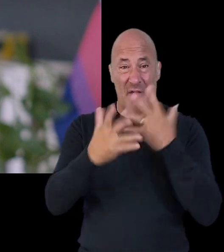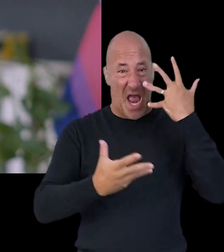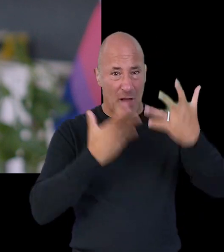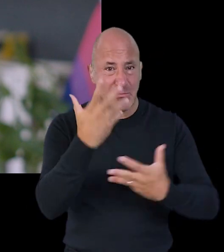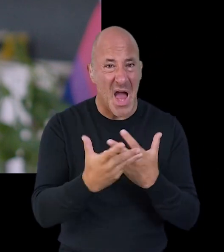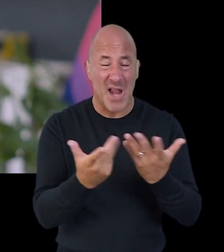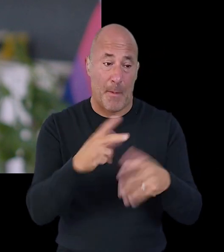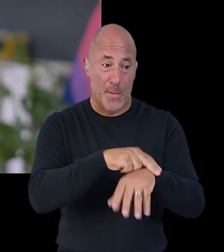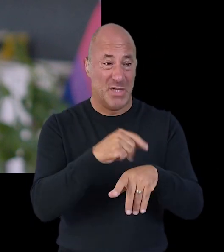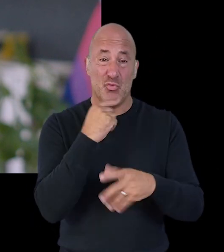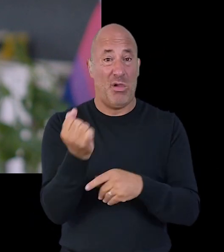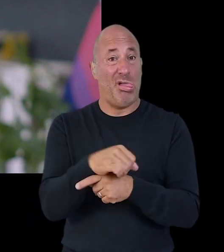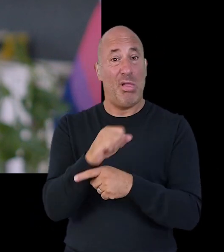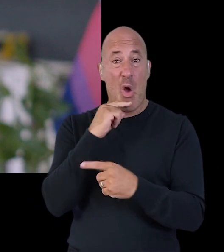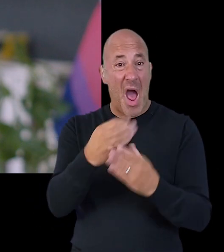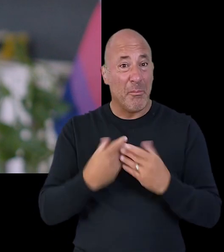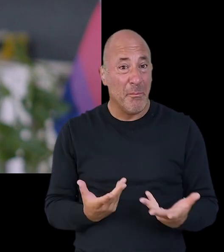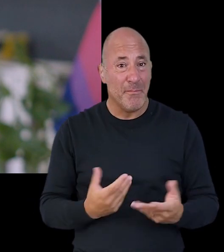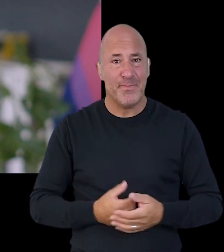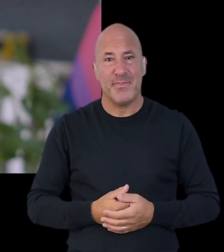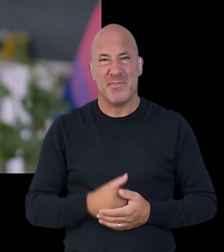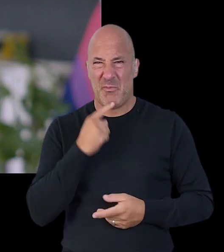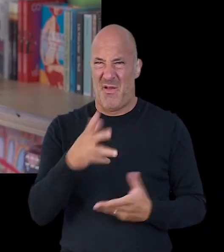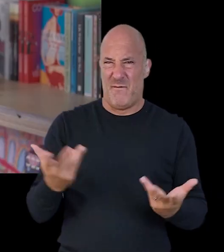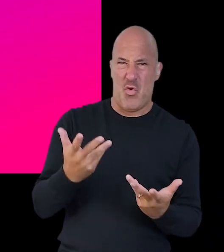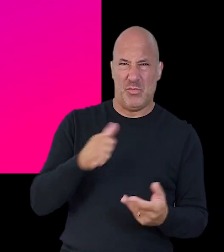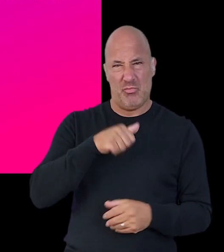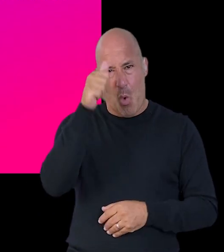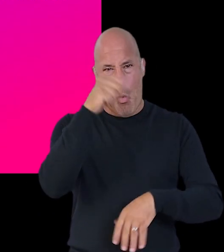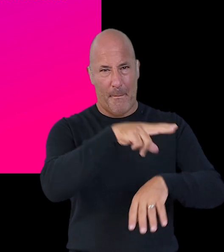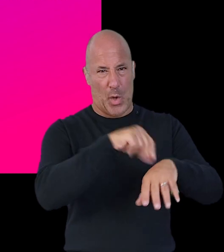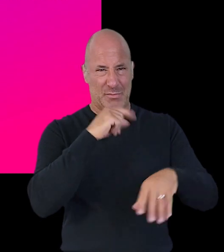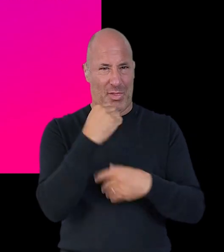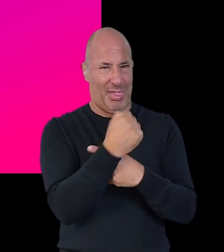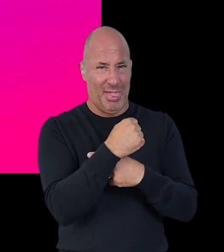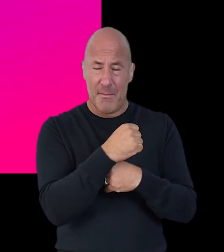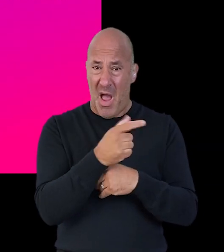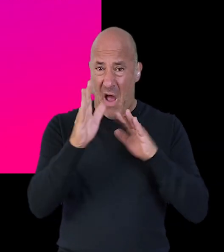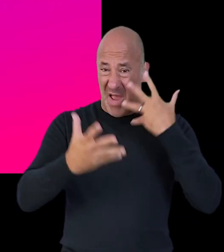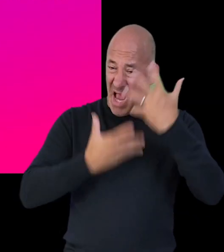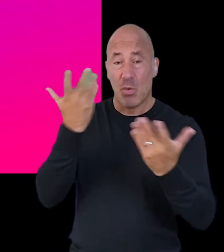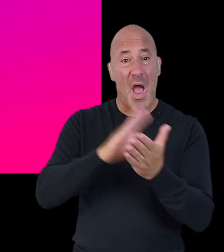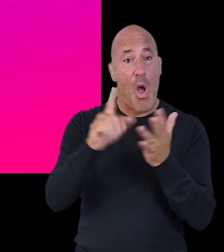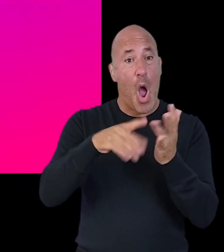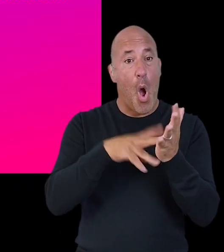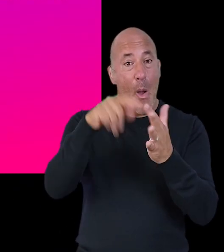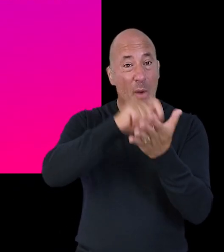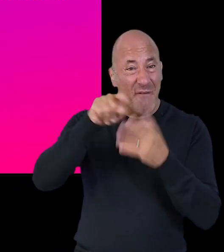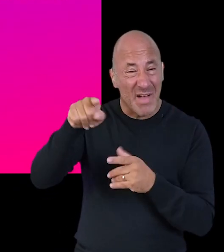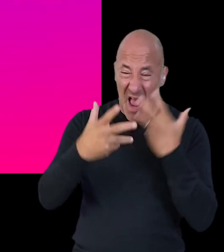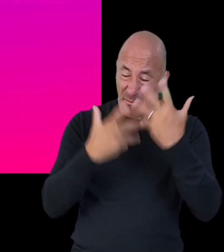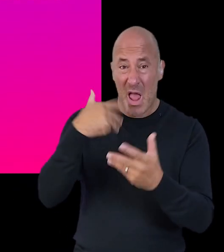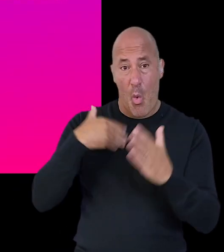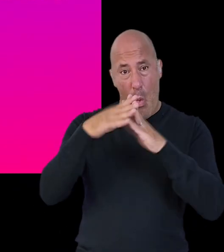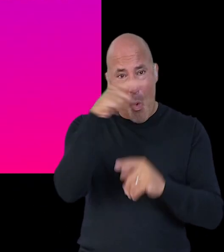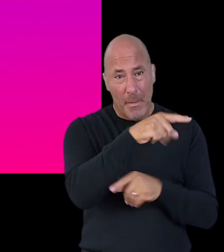or community then you will need to explain why you can't get help from the police this may seem obvious to you because you may know that the police